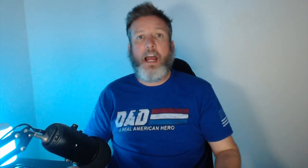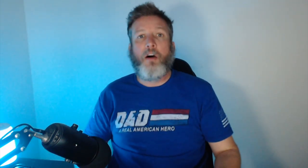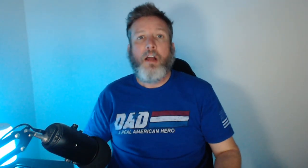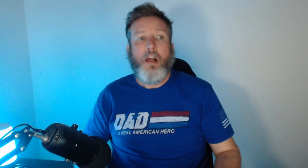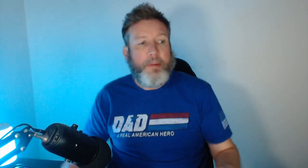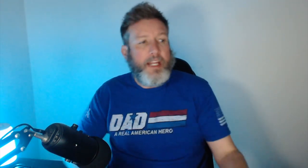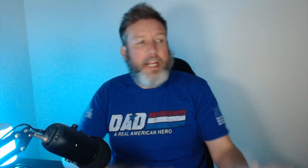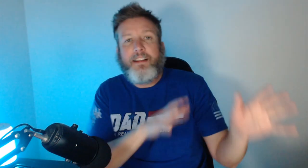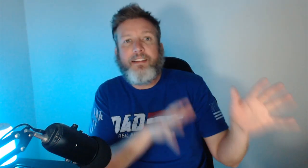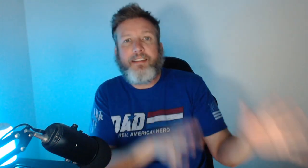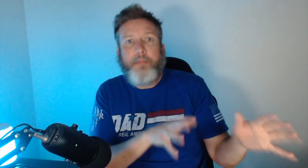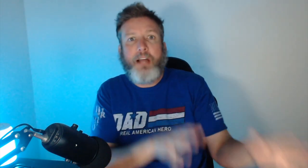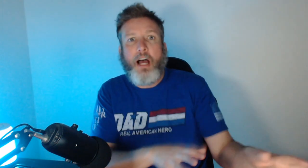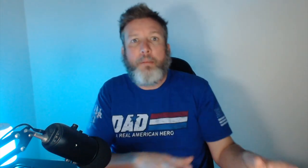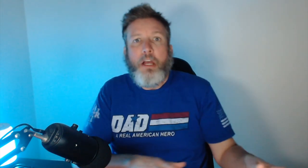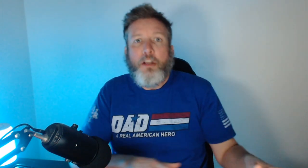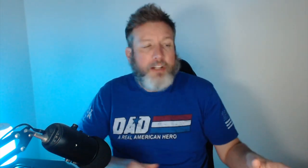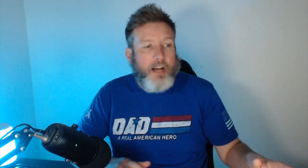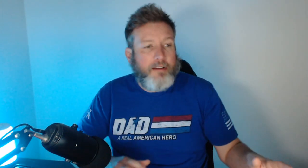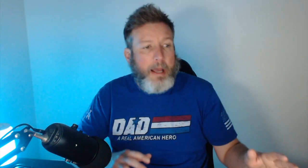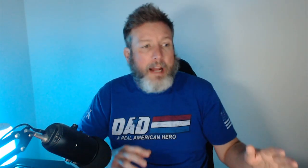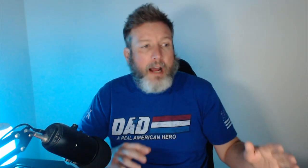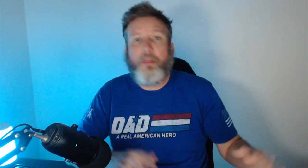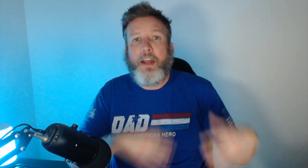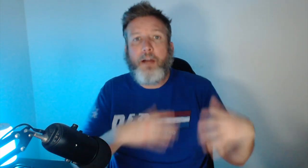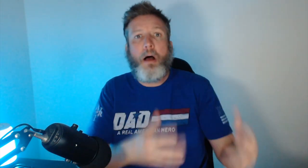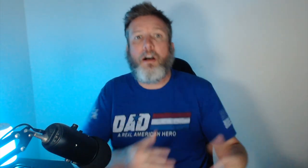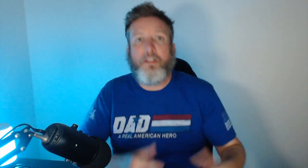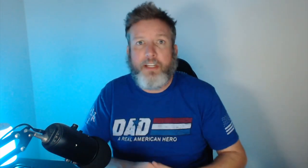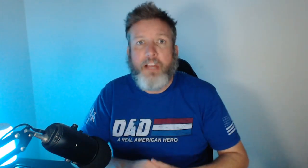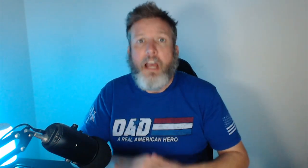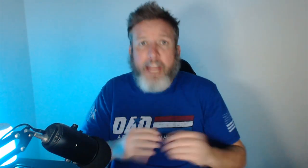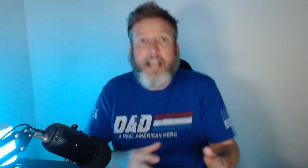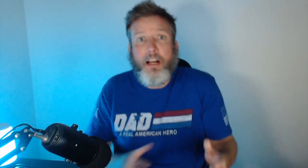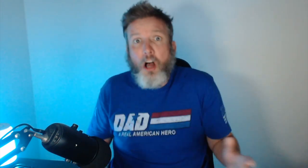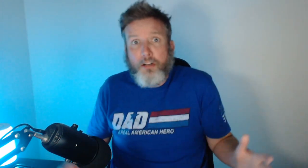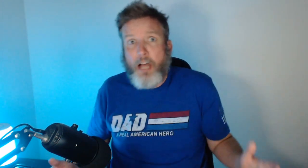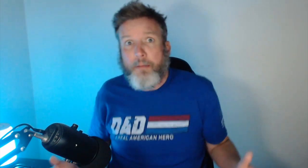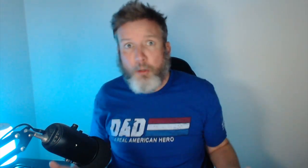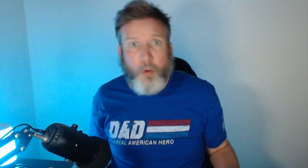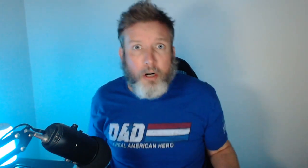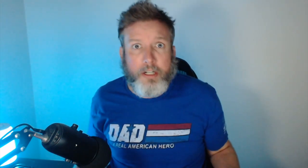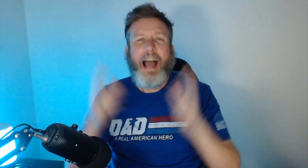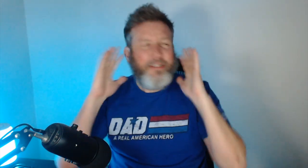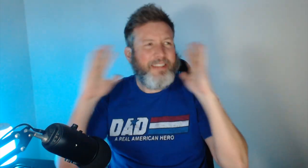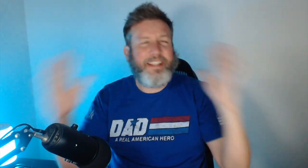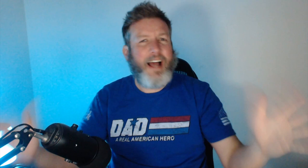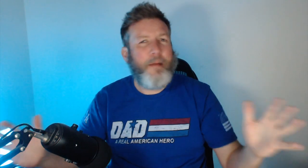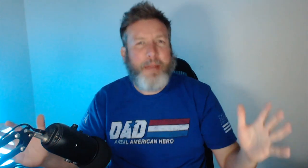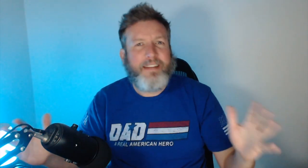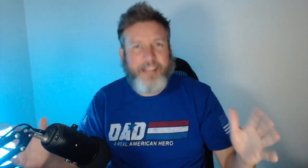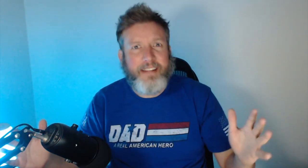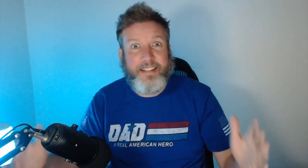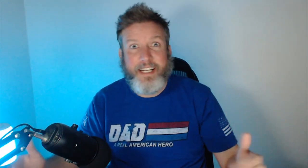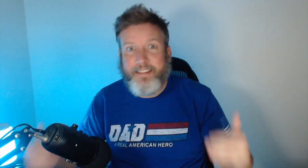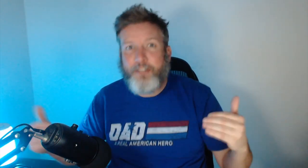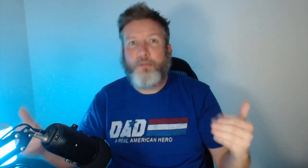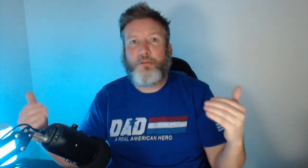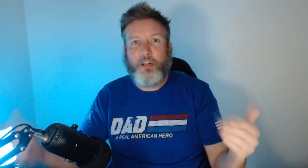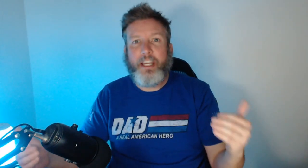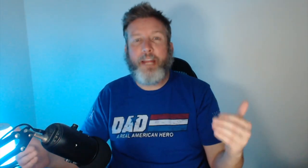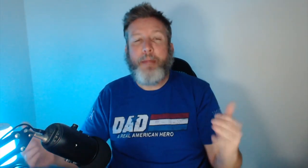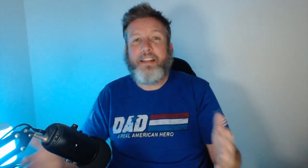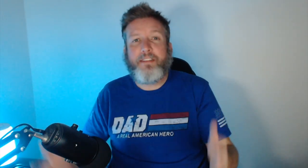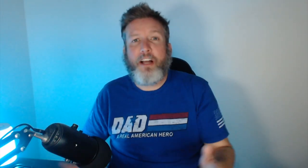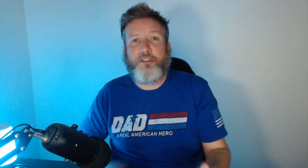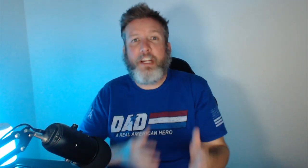years now. But then at the same time, she talks about how their policies take a long time to work. How does it not make sense to continue